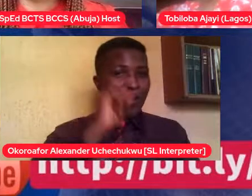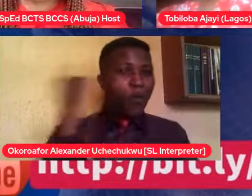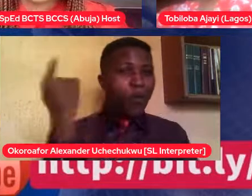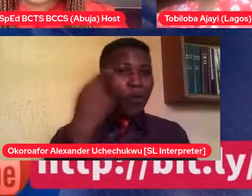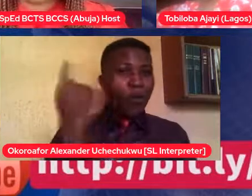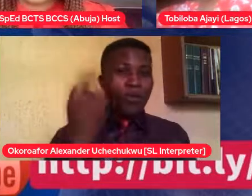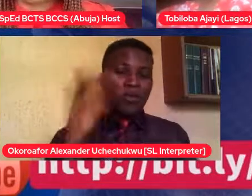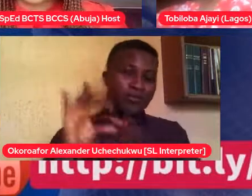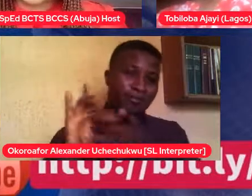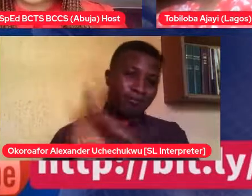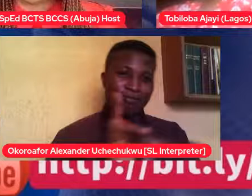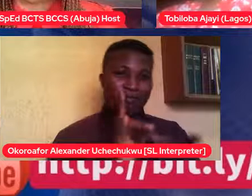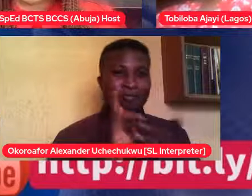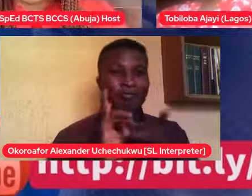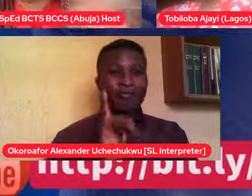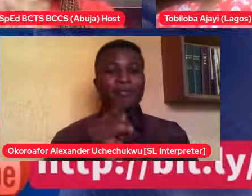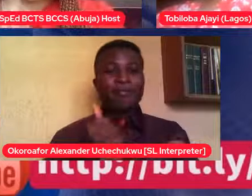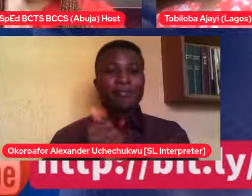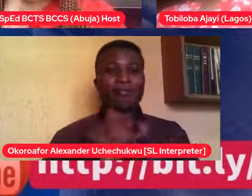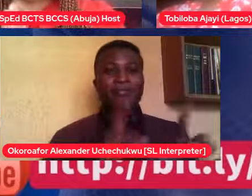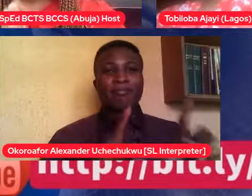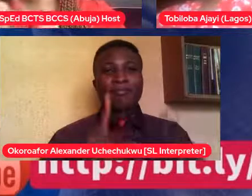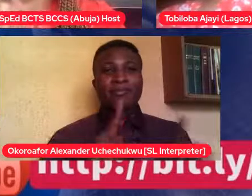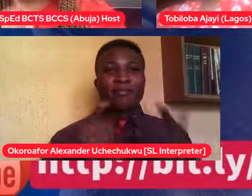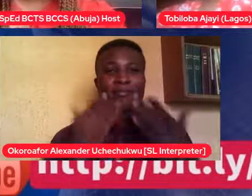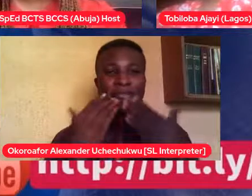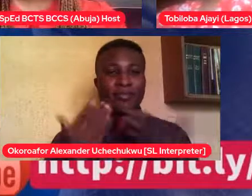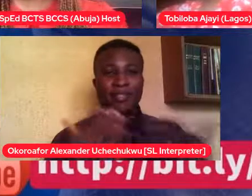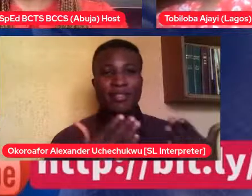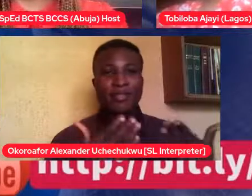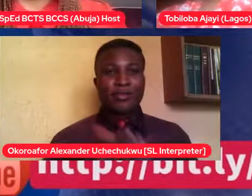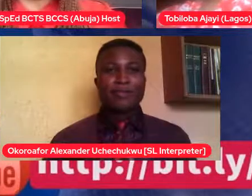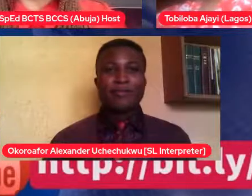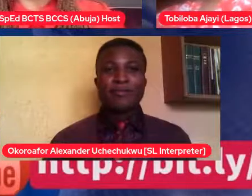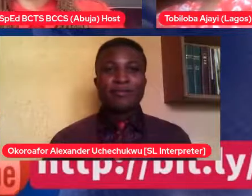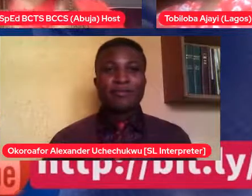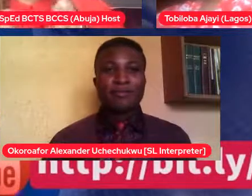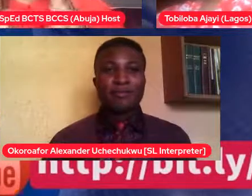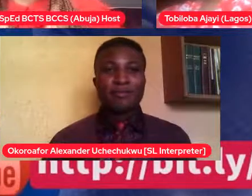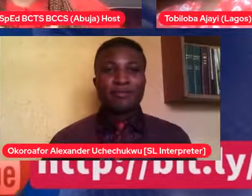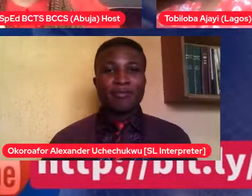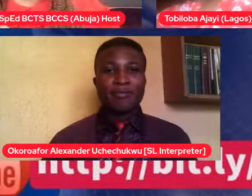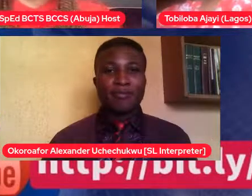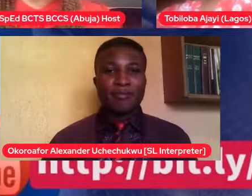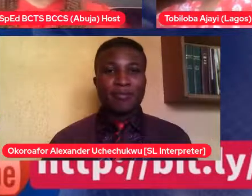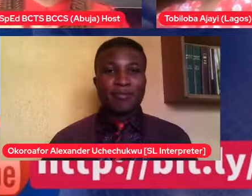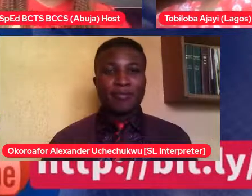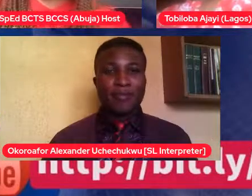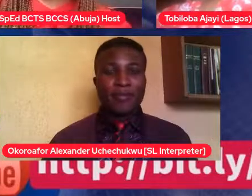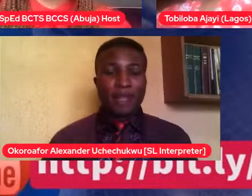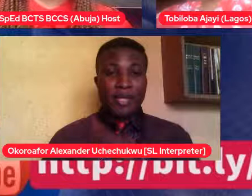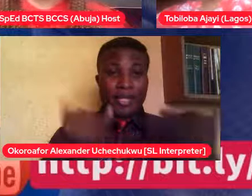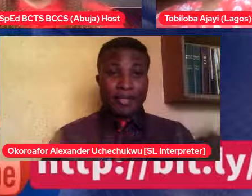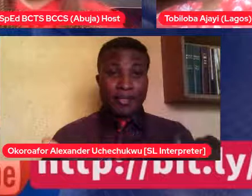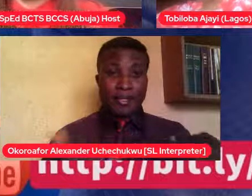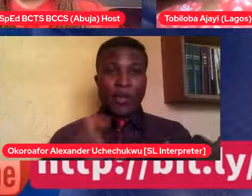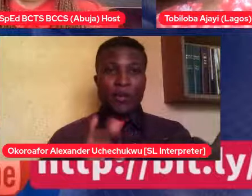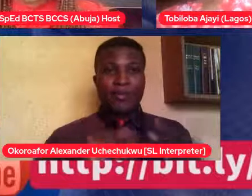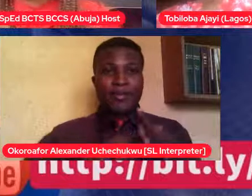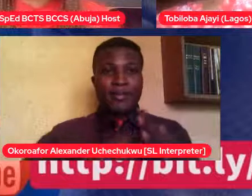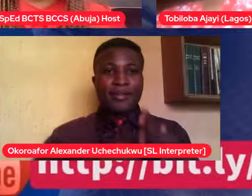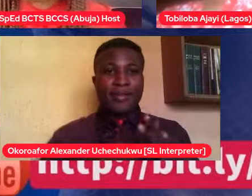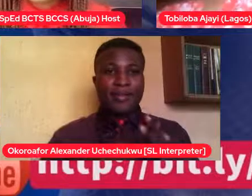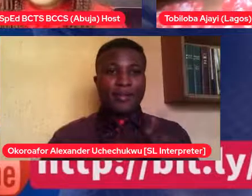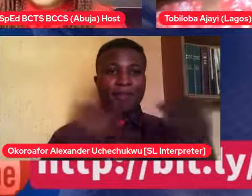inclusive one. I truly appreciate you. We all appreciate you. Thank you for always being with us. So let's get to the gist of today.